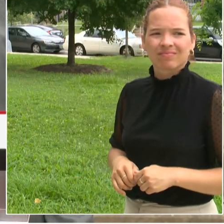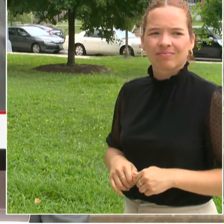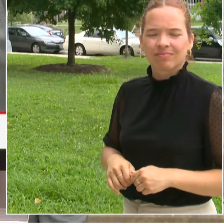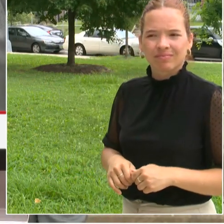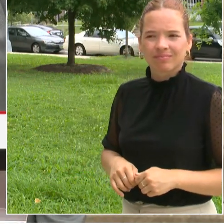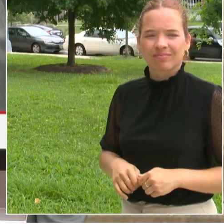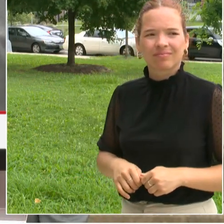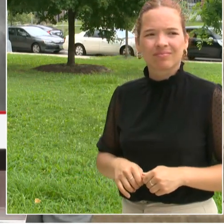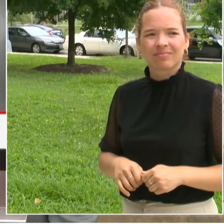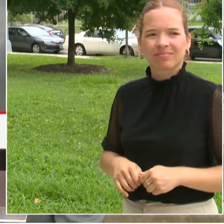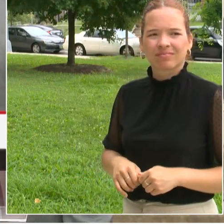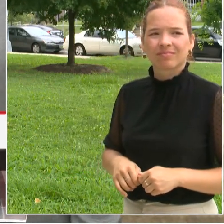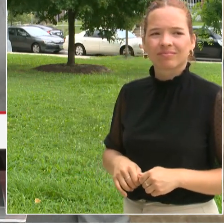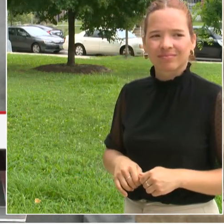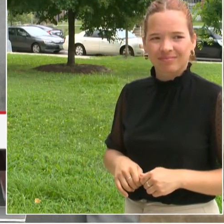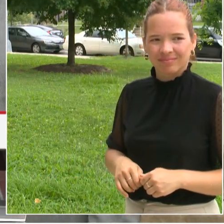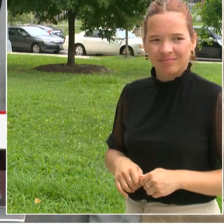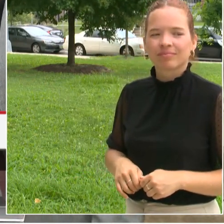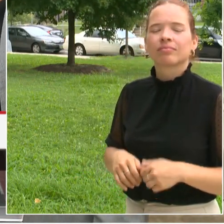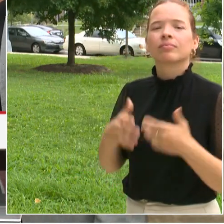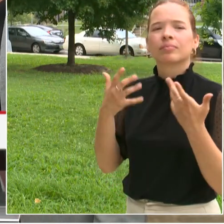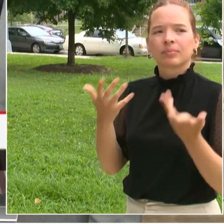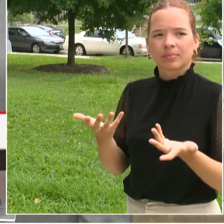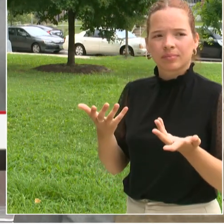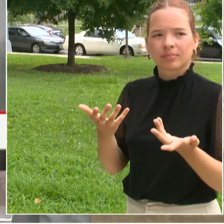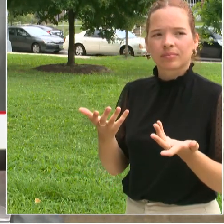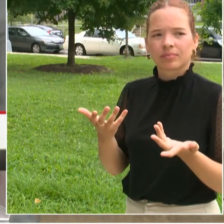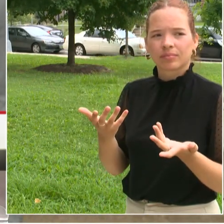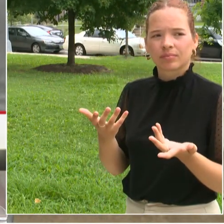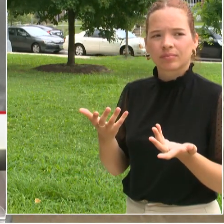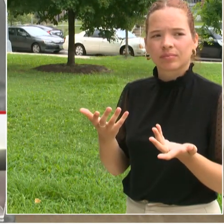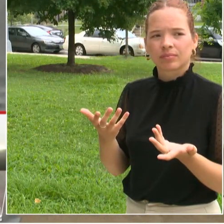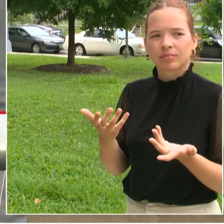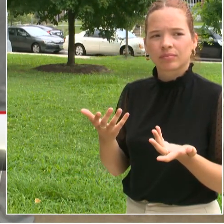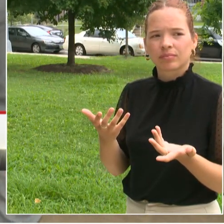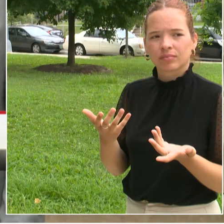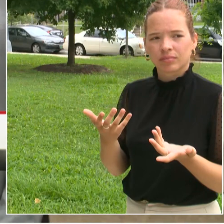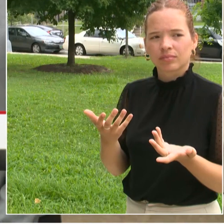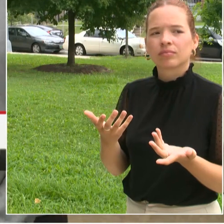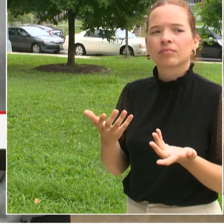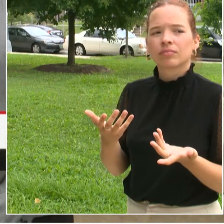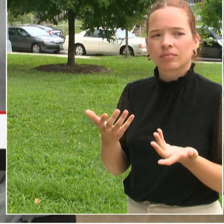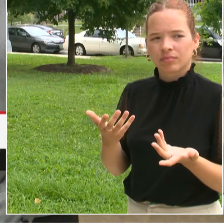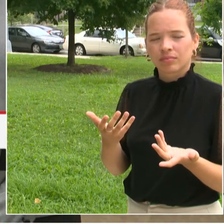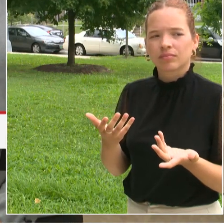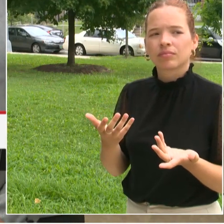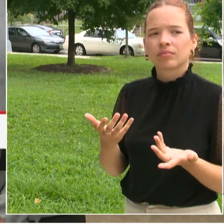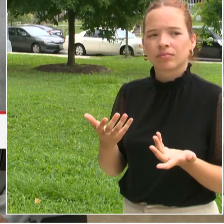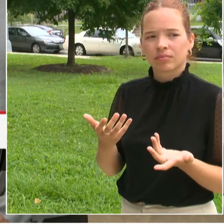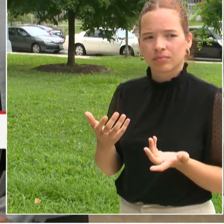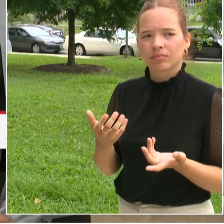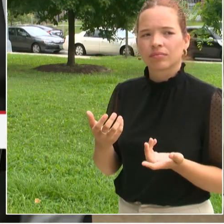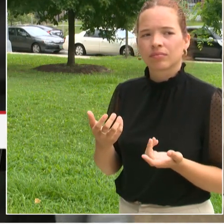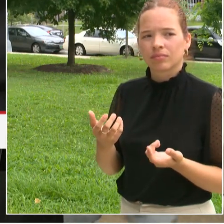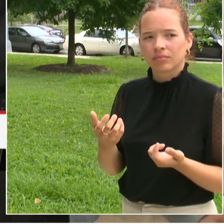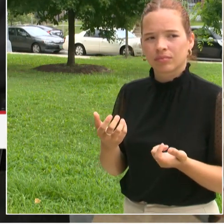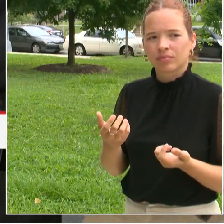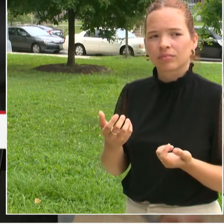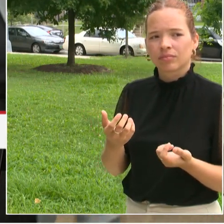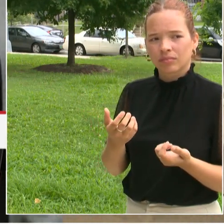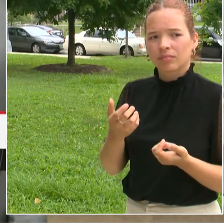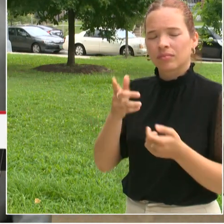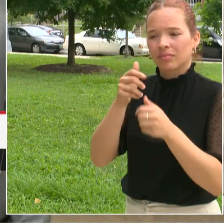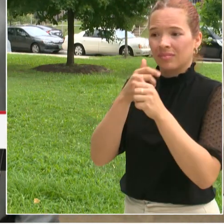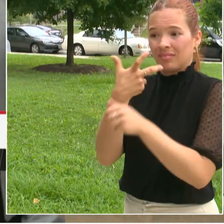Any further? Thank you. Just wondering if you could talk a little more about the vaccine compliance numbers at this point. You